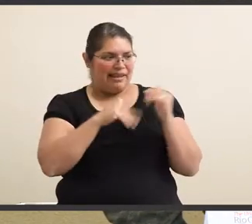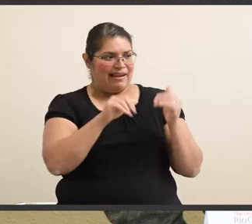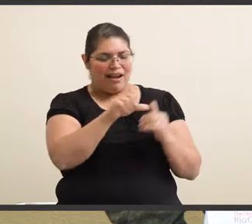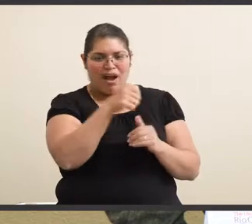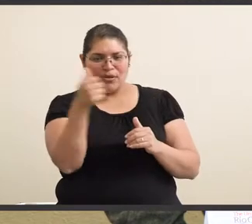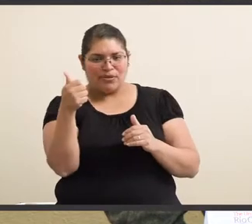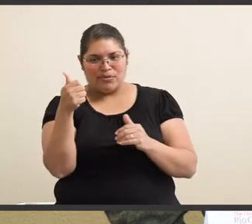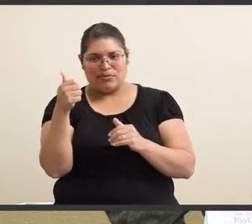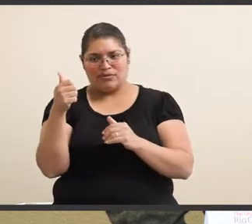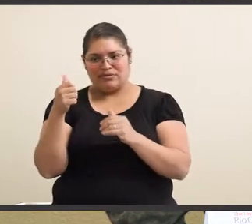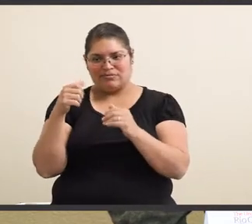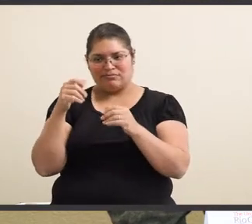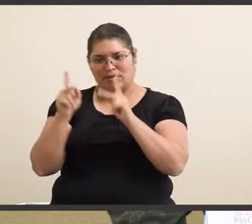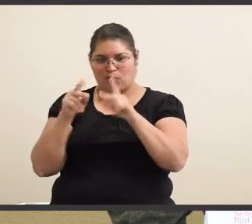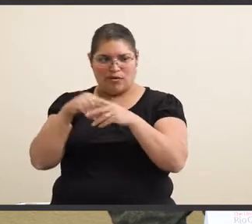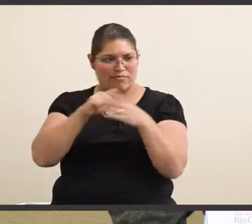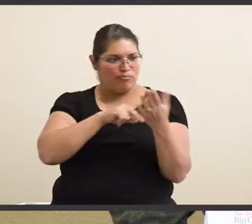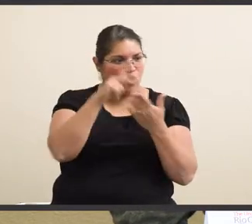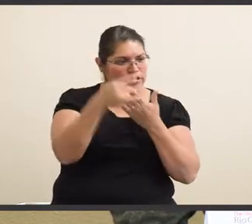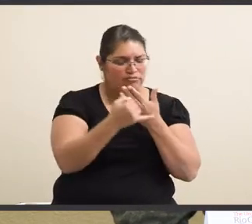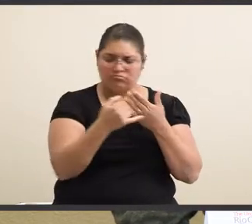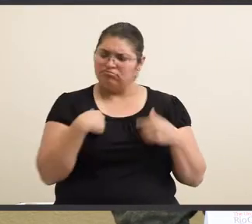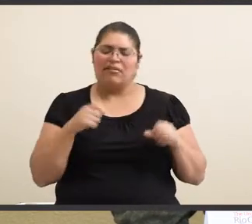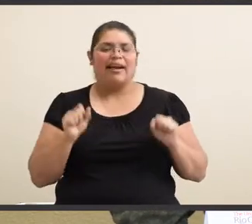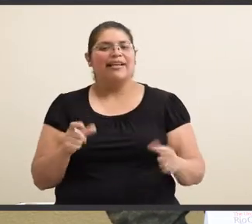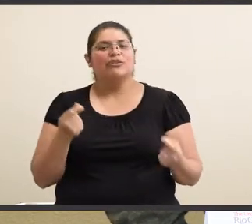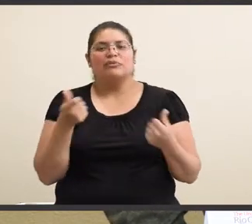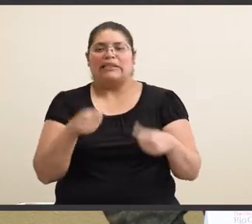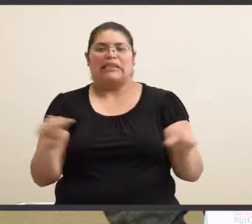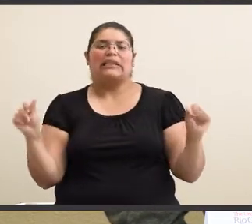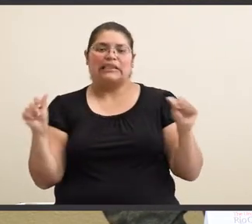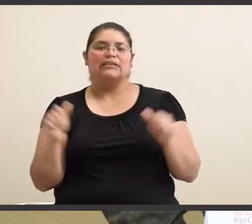projects, hey, I can do anything.